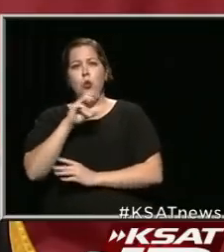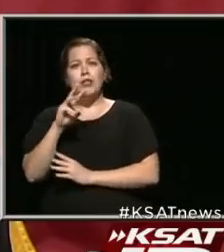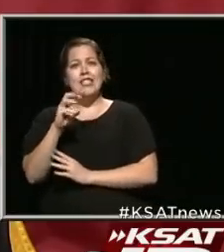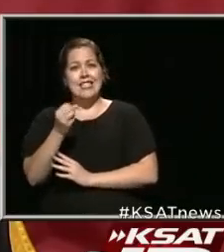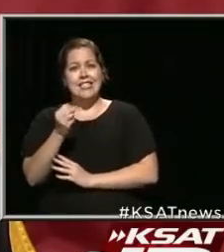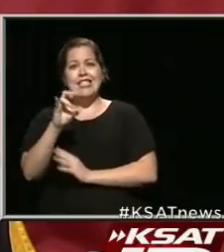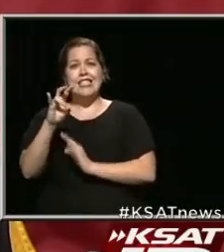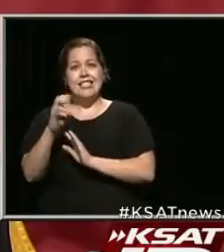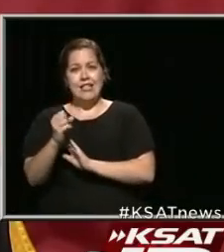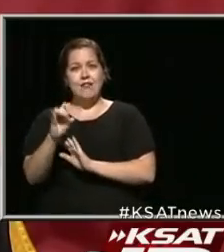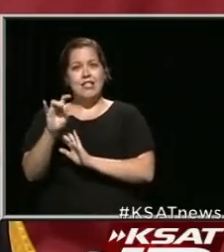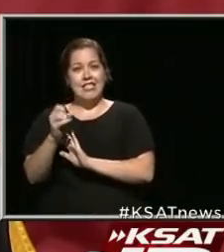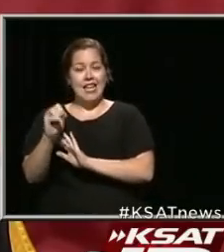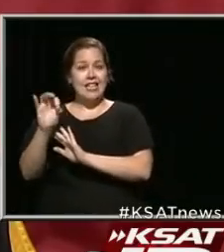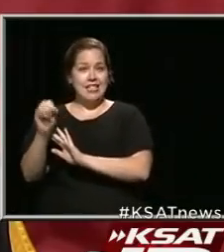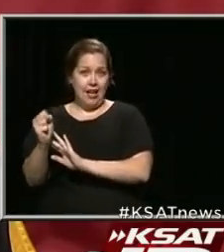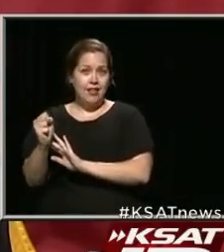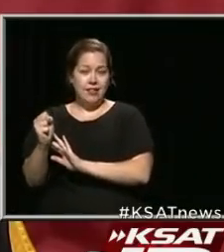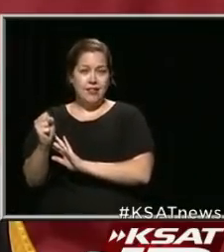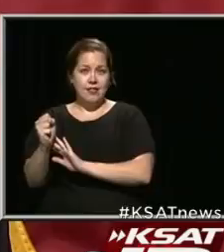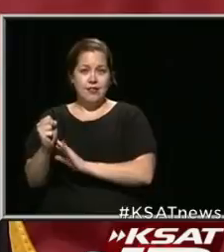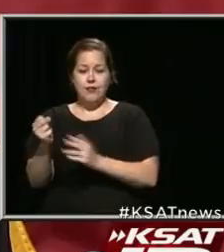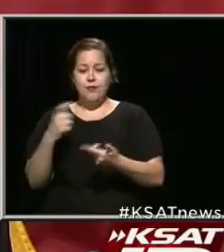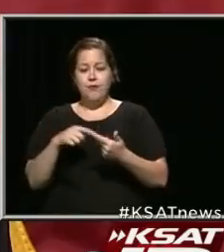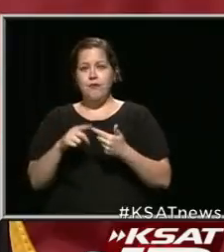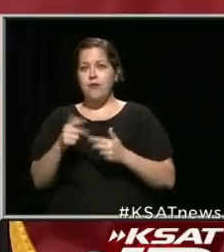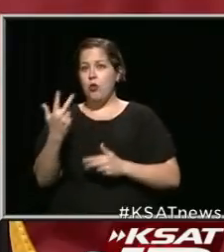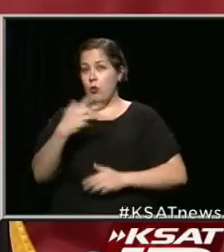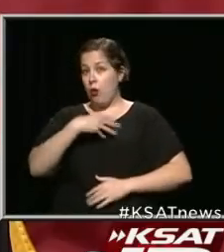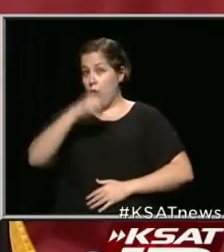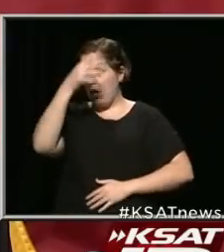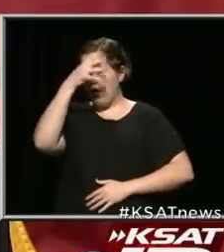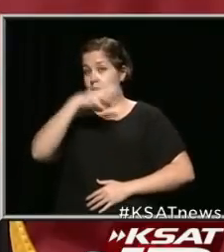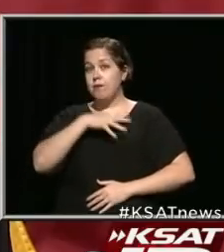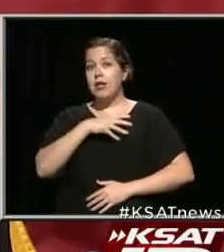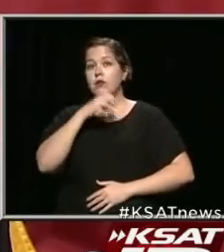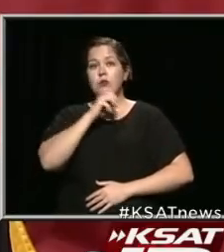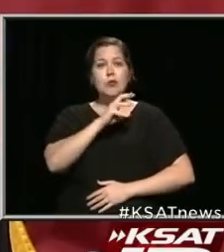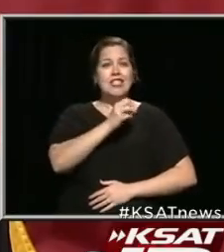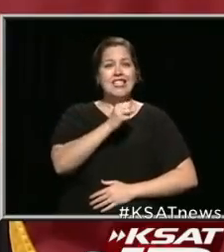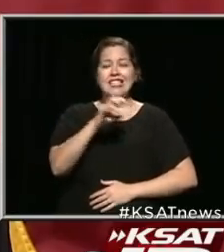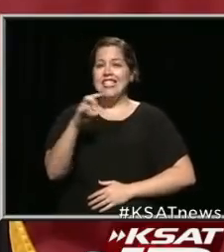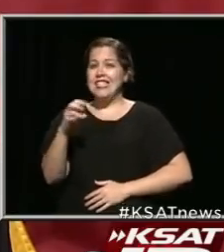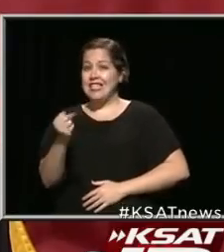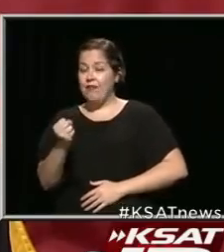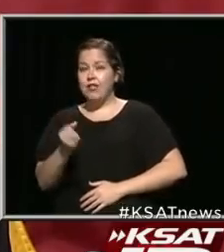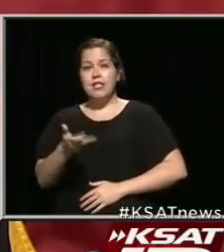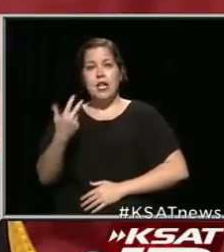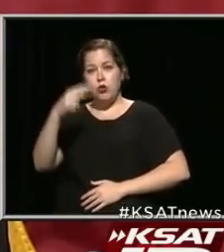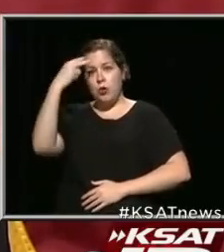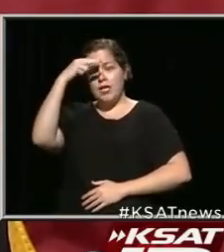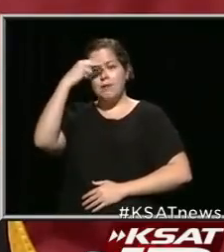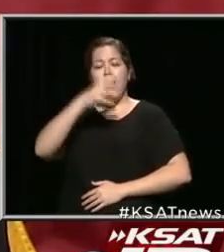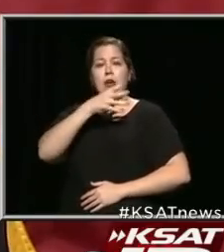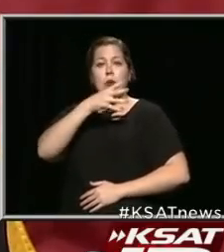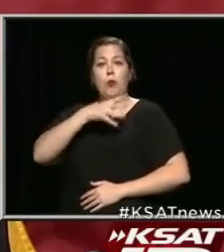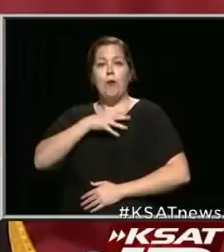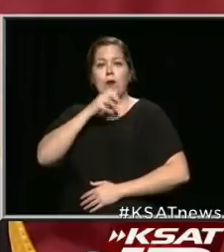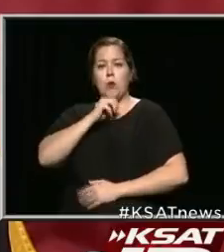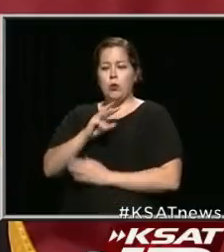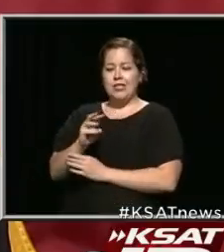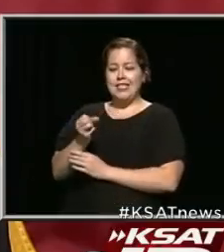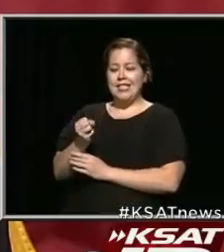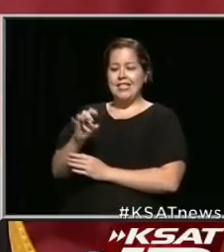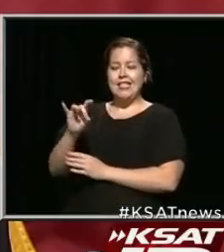60s, 70s, 80s, and 90s. Three white males in their 60s and 70s, and three Hispanic females in their